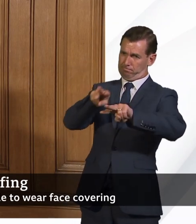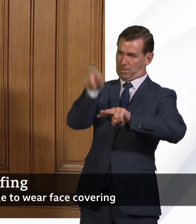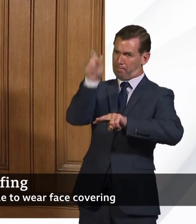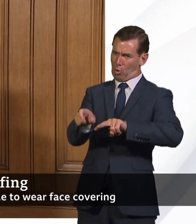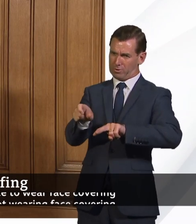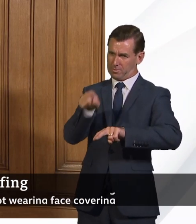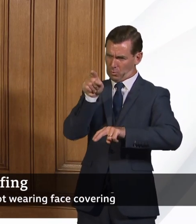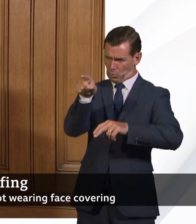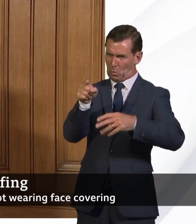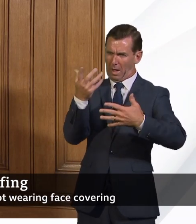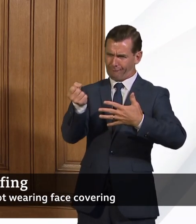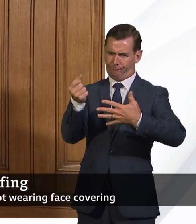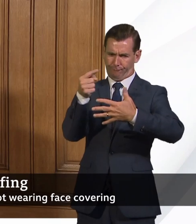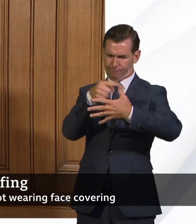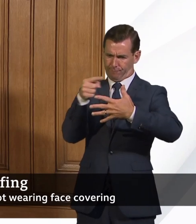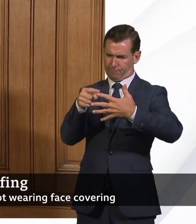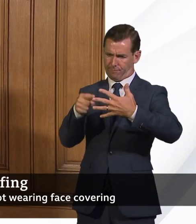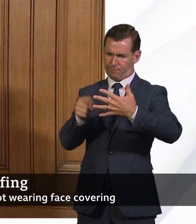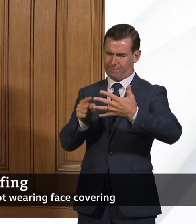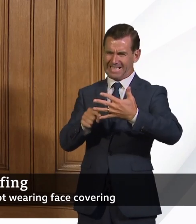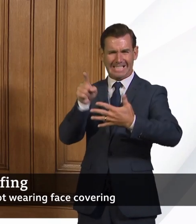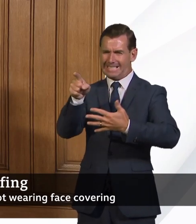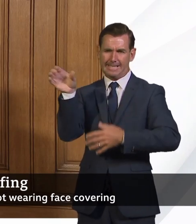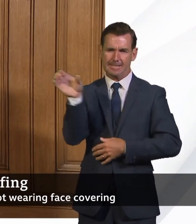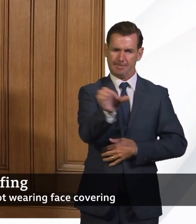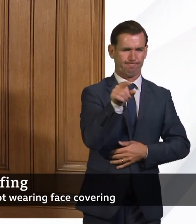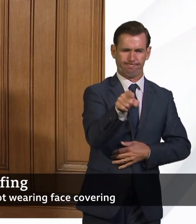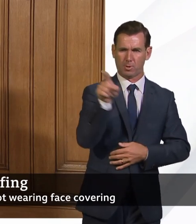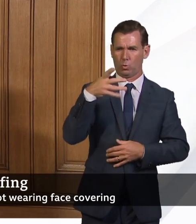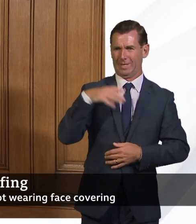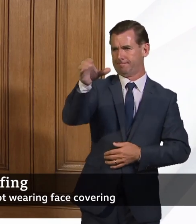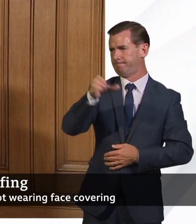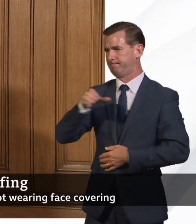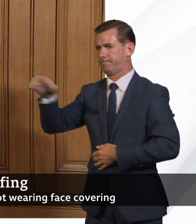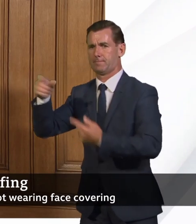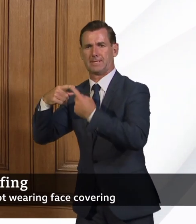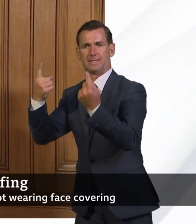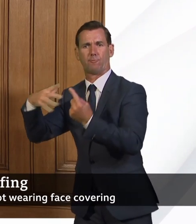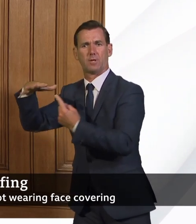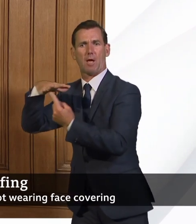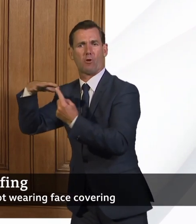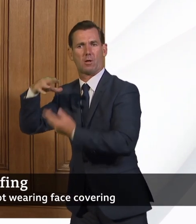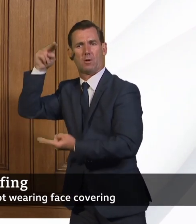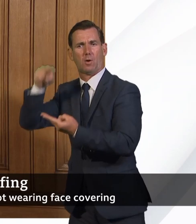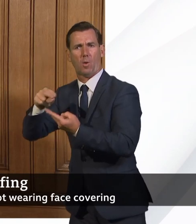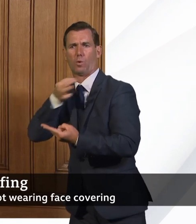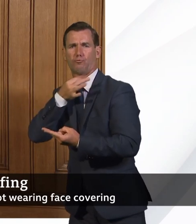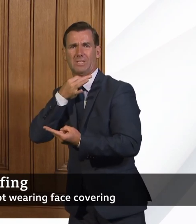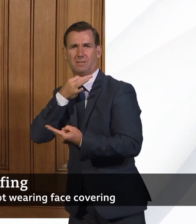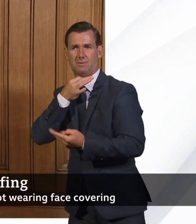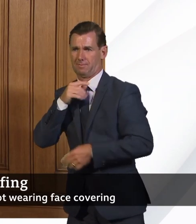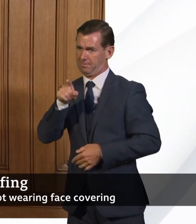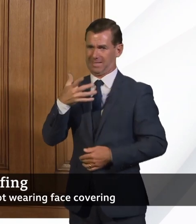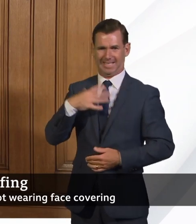necessary, redeploy them, if that reduces risk. Of course, that's something that can only be done on an individual basis,